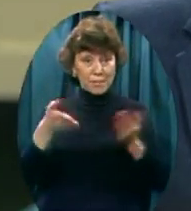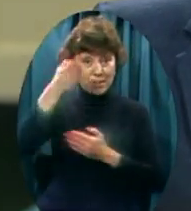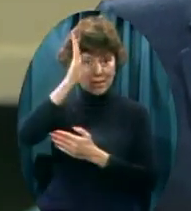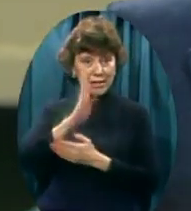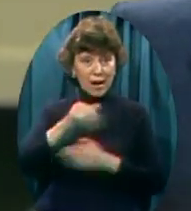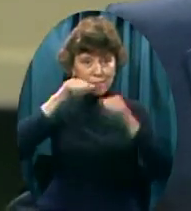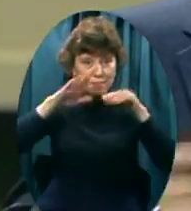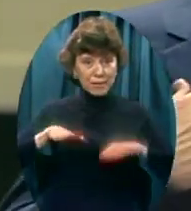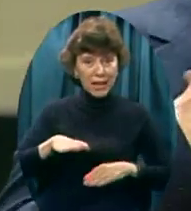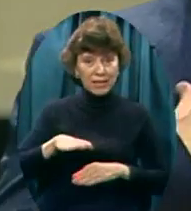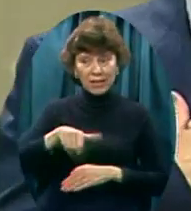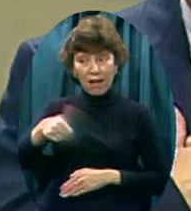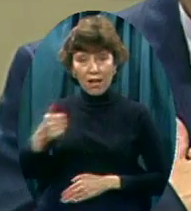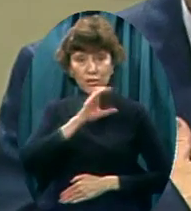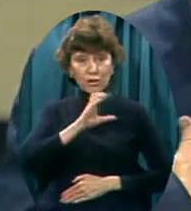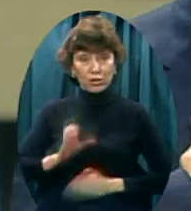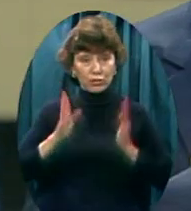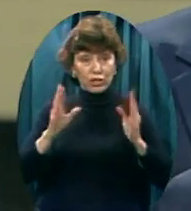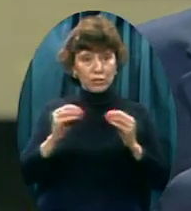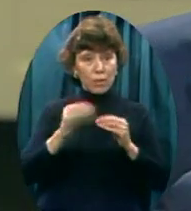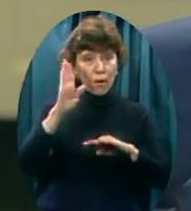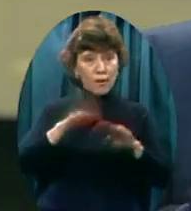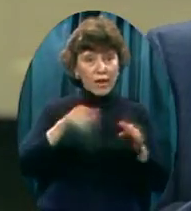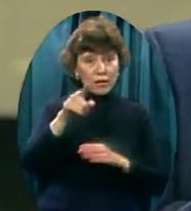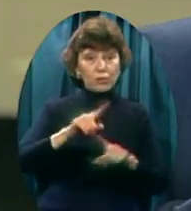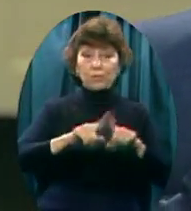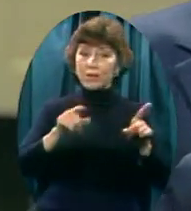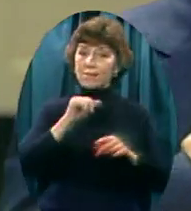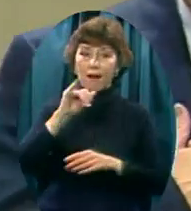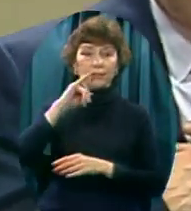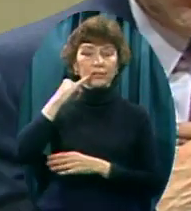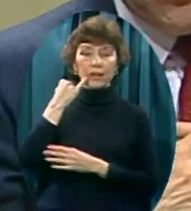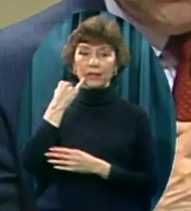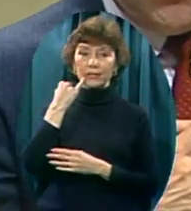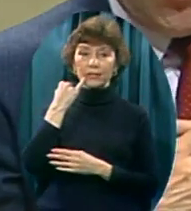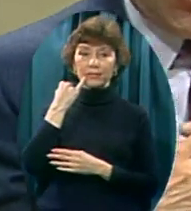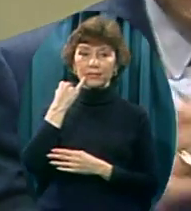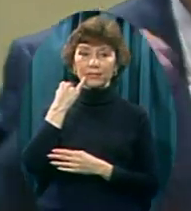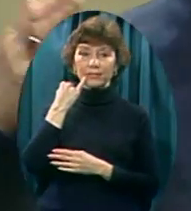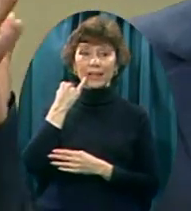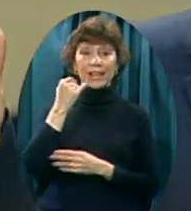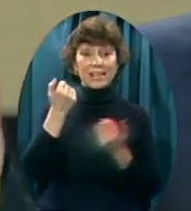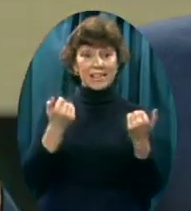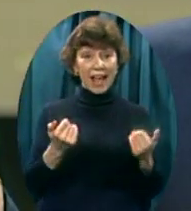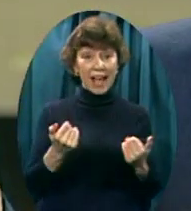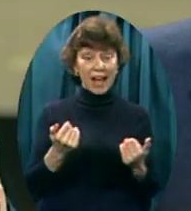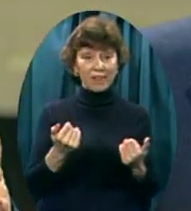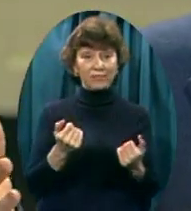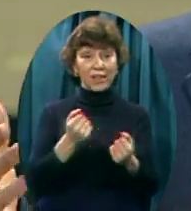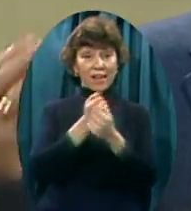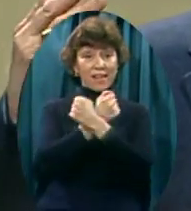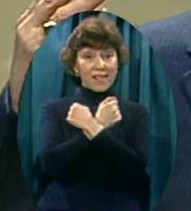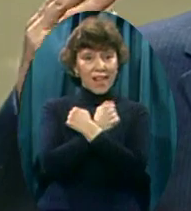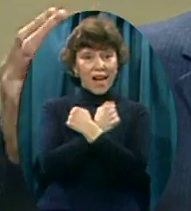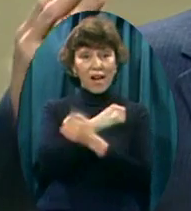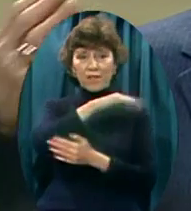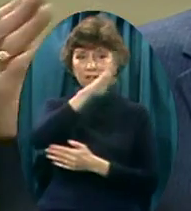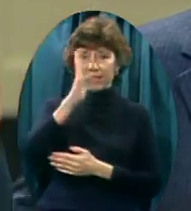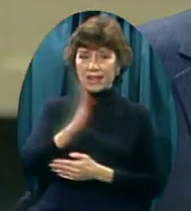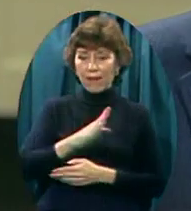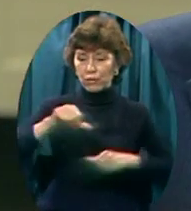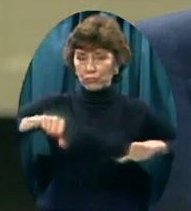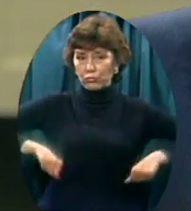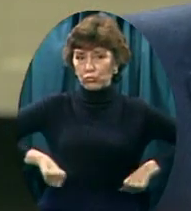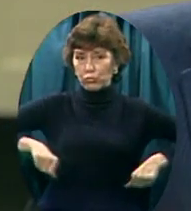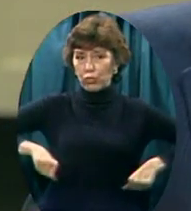In relation to self Love never brags It is never arrogant It never acts